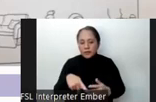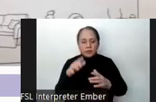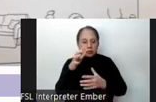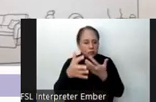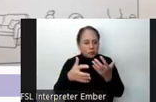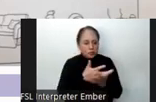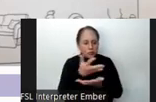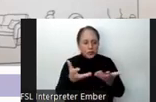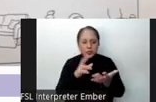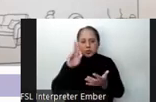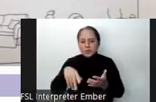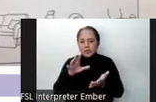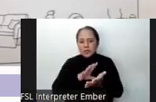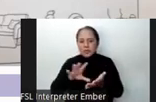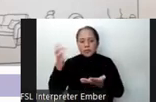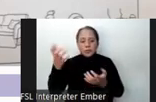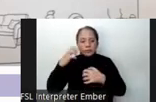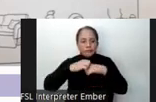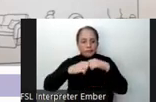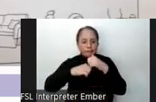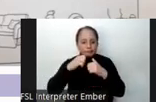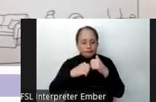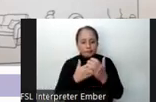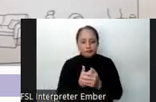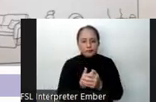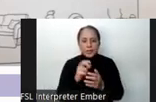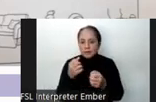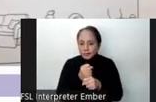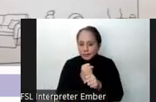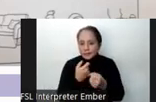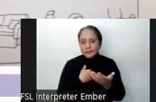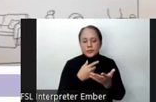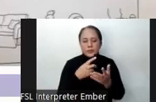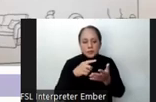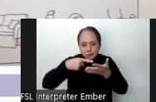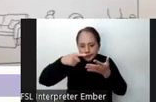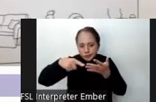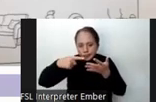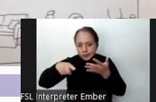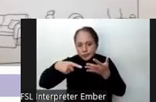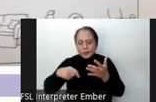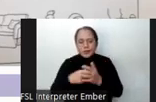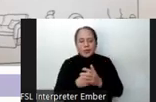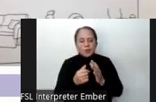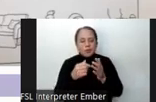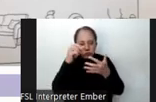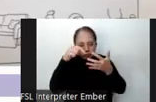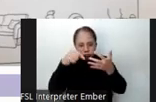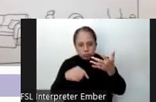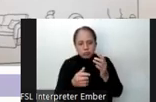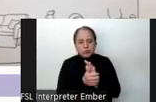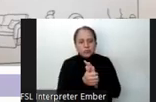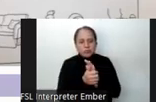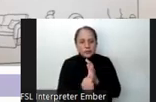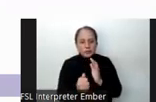the UP College of Engineering. Revisions were made based on validation of content by experts as well as on a trial